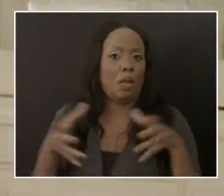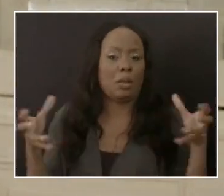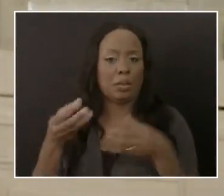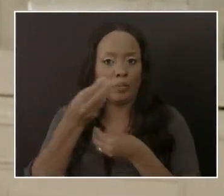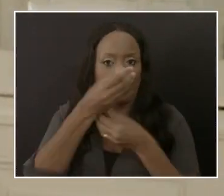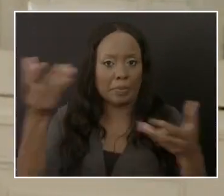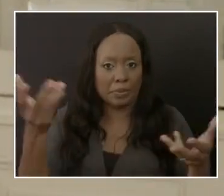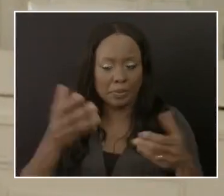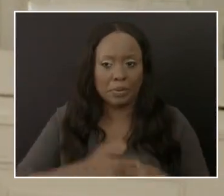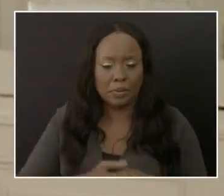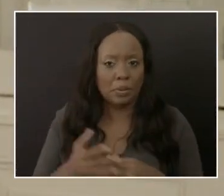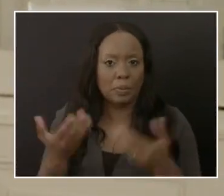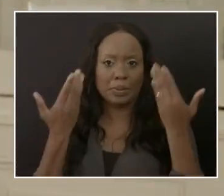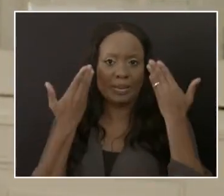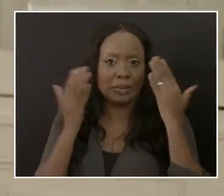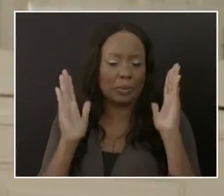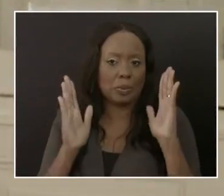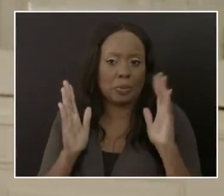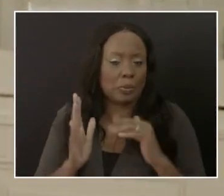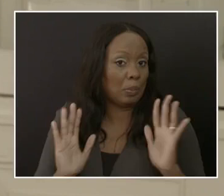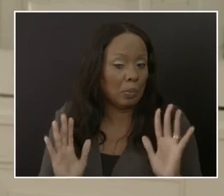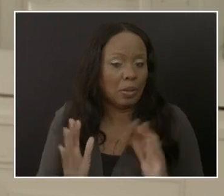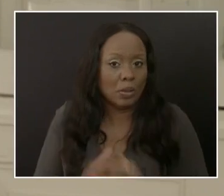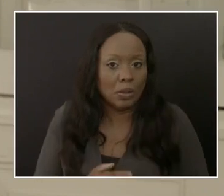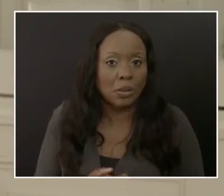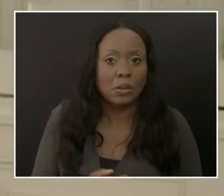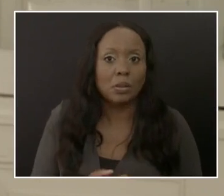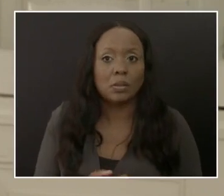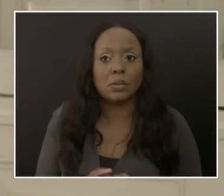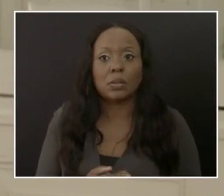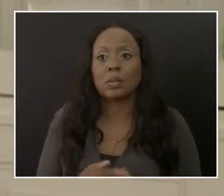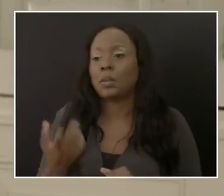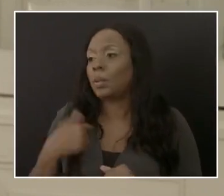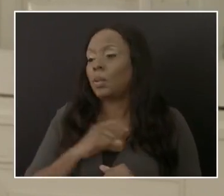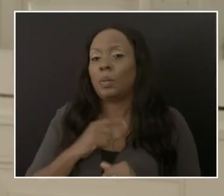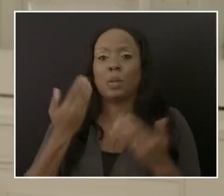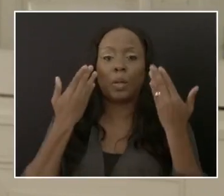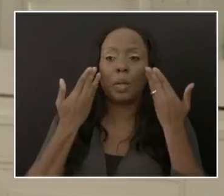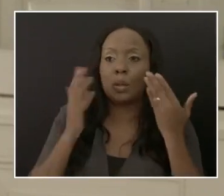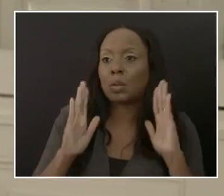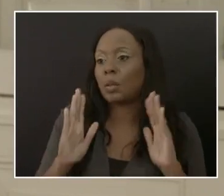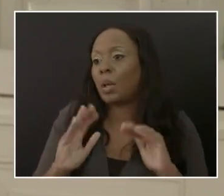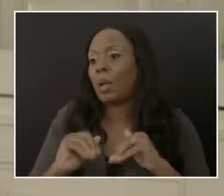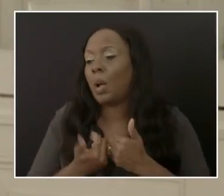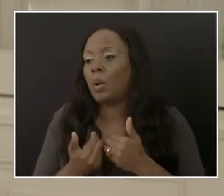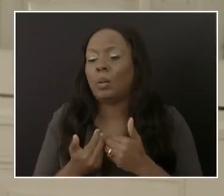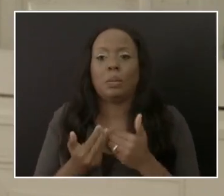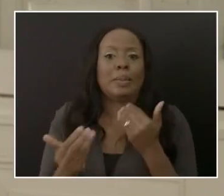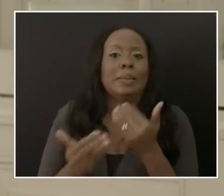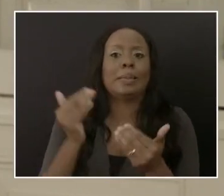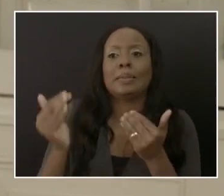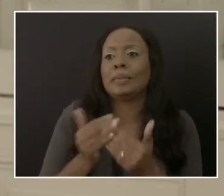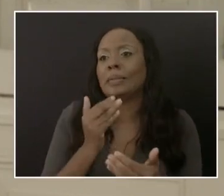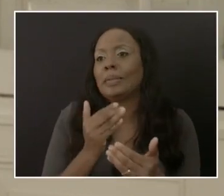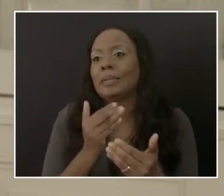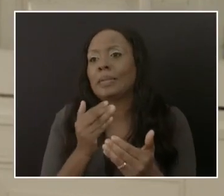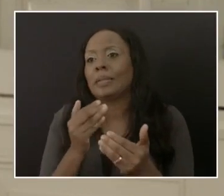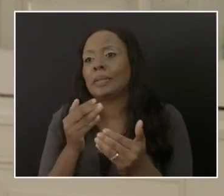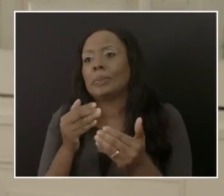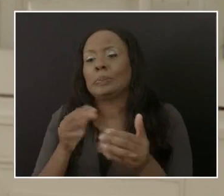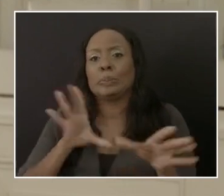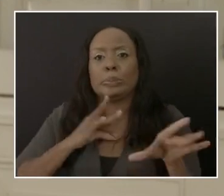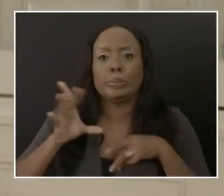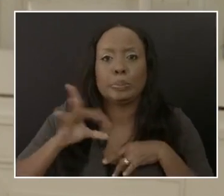respect to virulence, with respect to transmissibility, and with respect to the